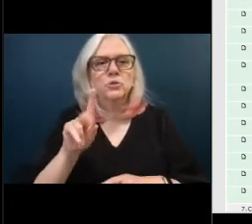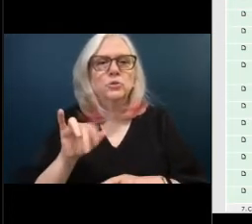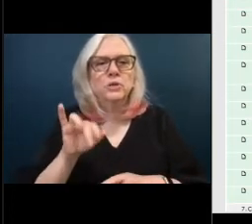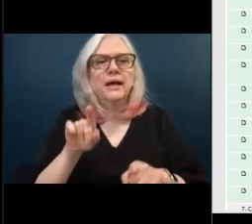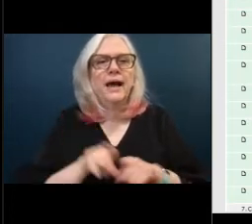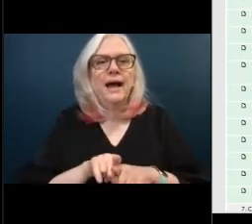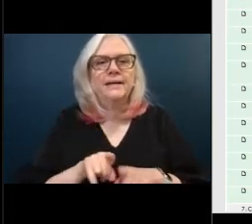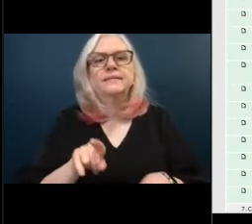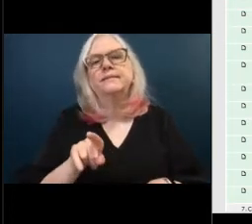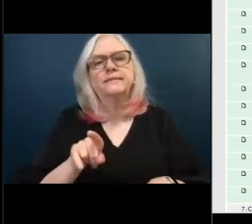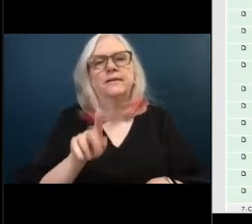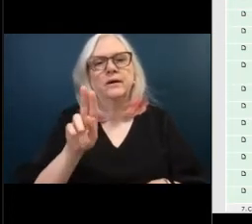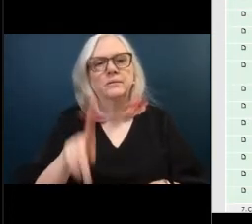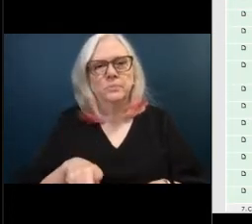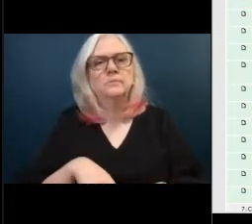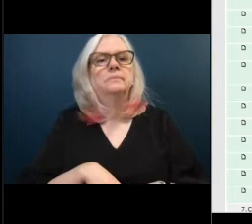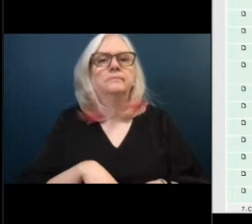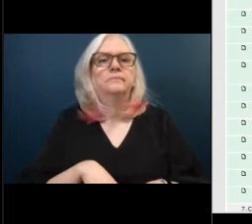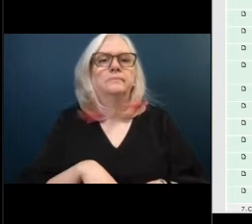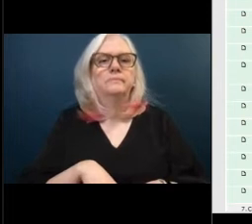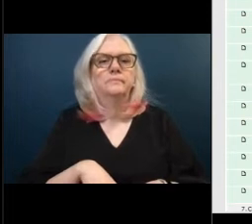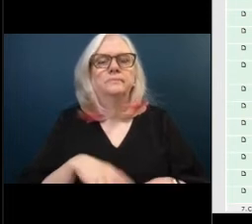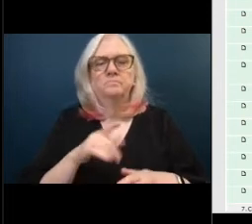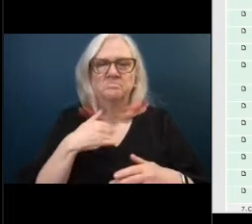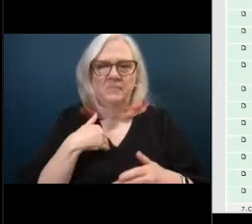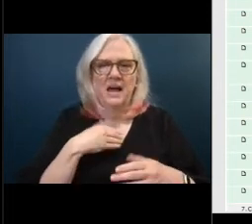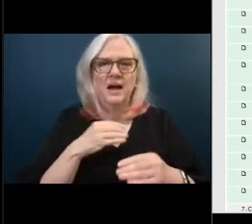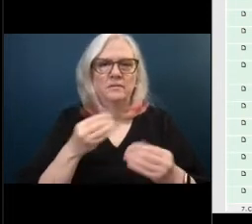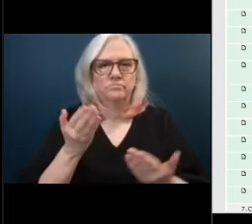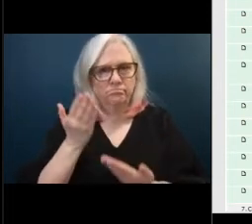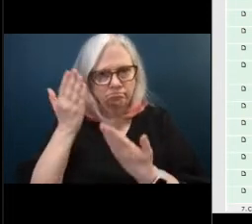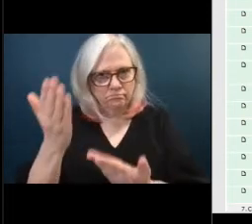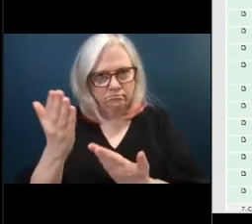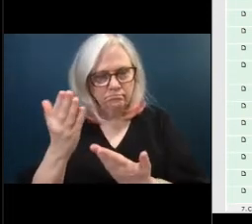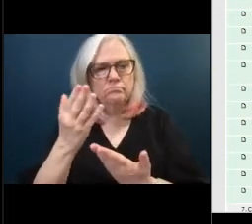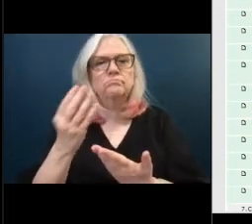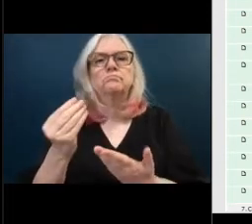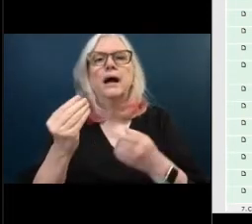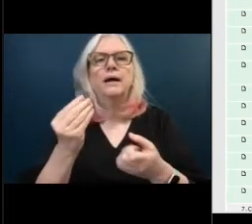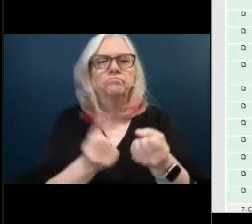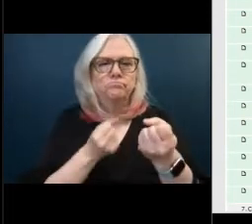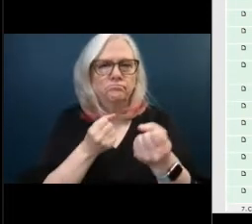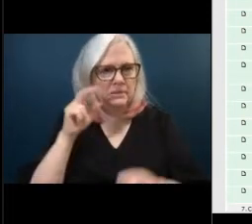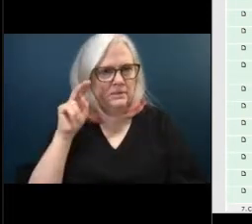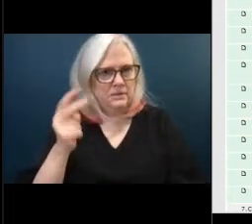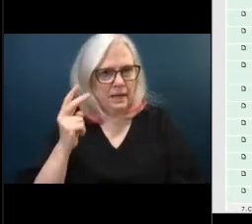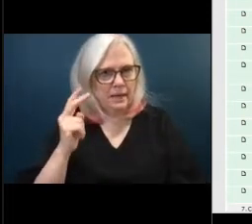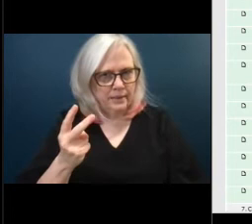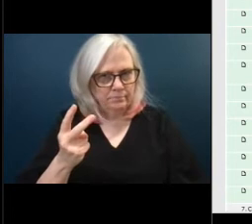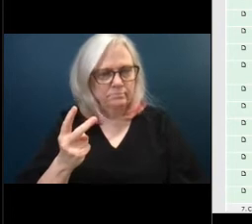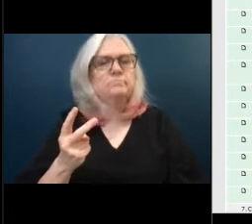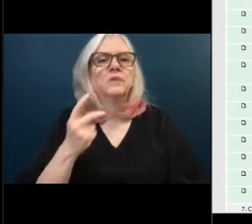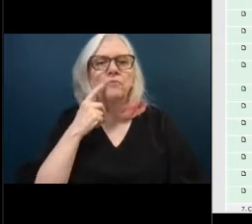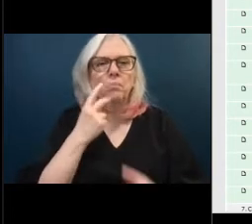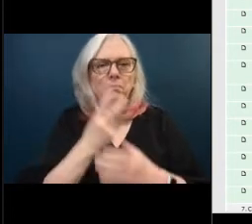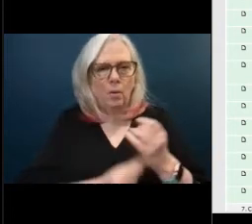to approve we have a motion and a second to ratify the selection of sandra watson as a chair and judy lyman as the vice chair